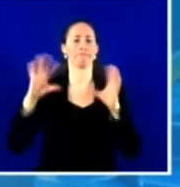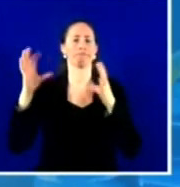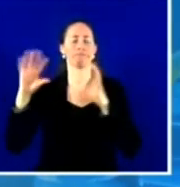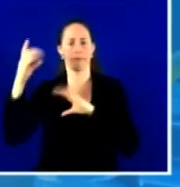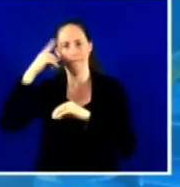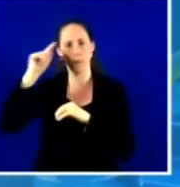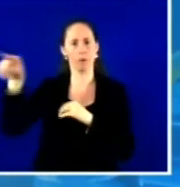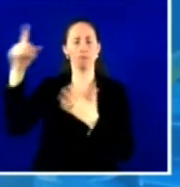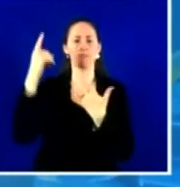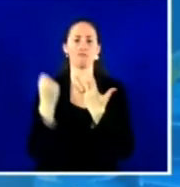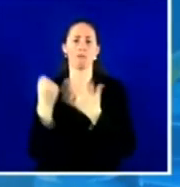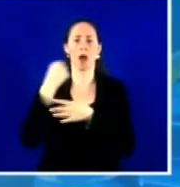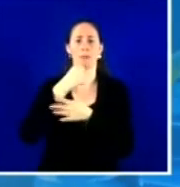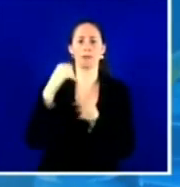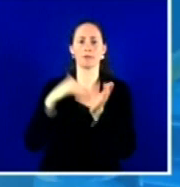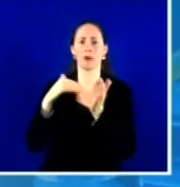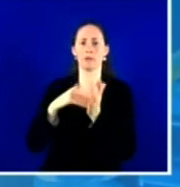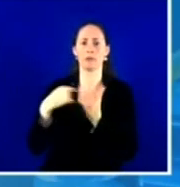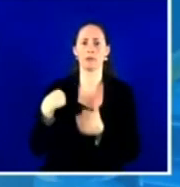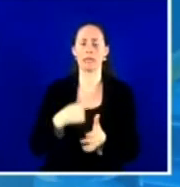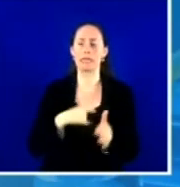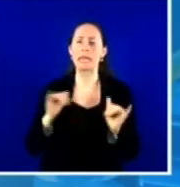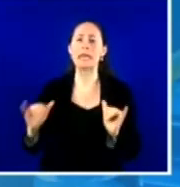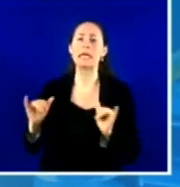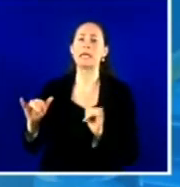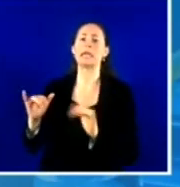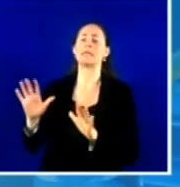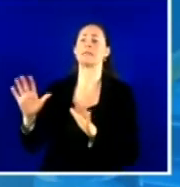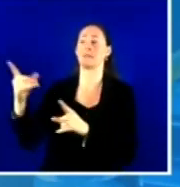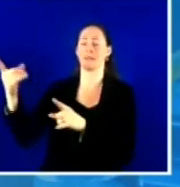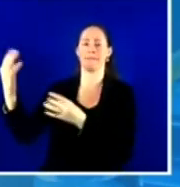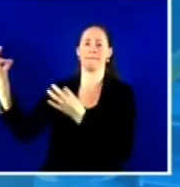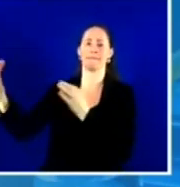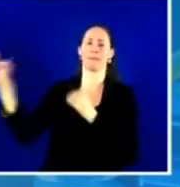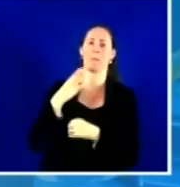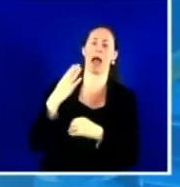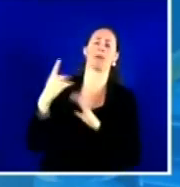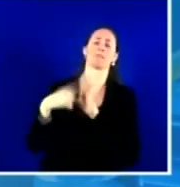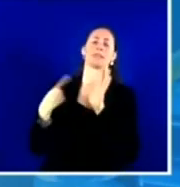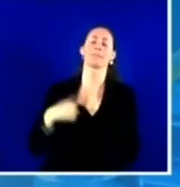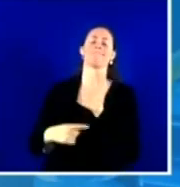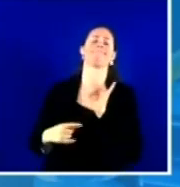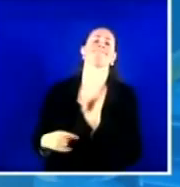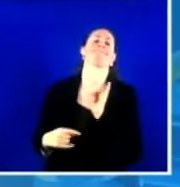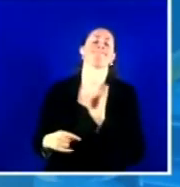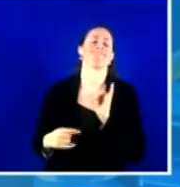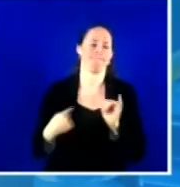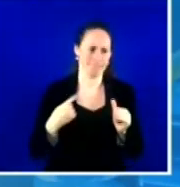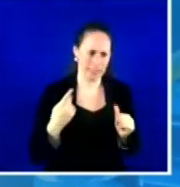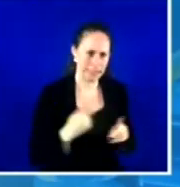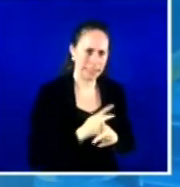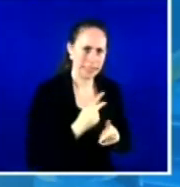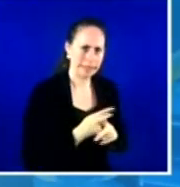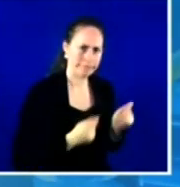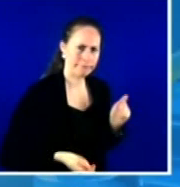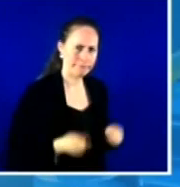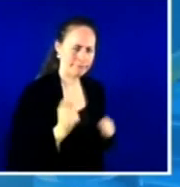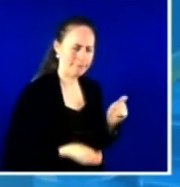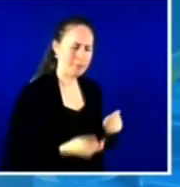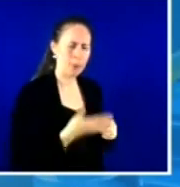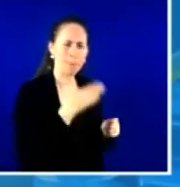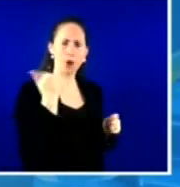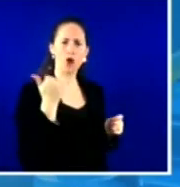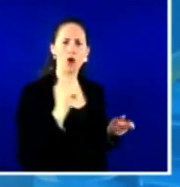to really accept some constructive criticism and take a hard look at what we could do differently to support primary